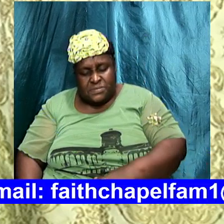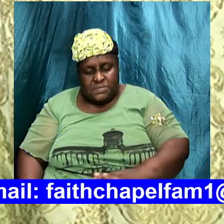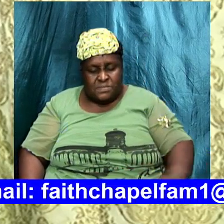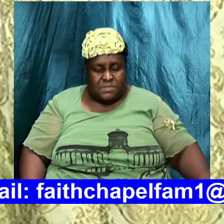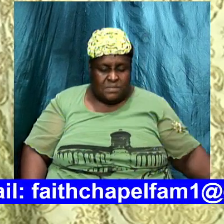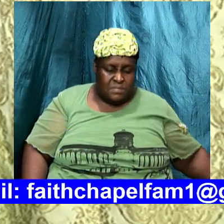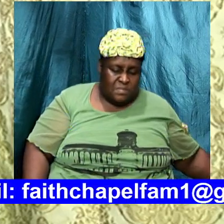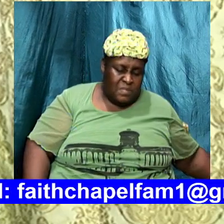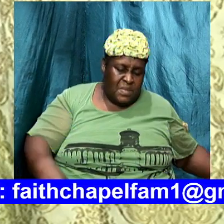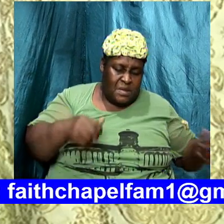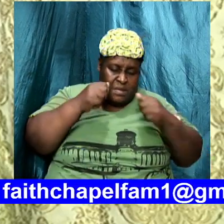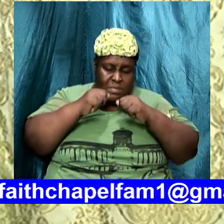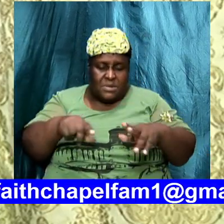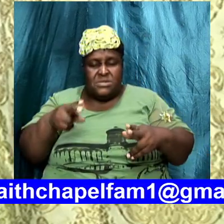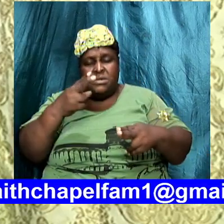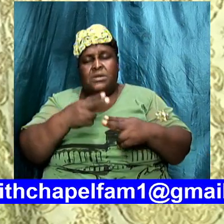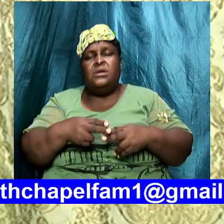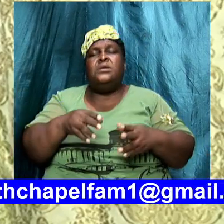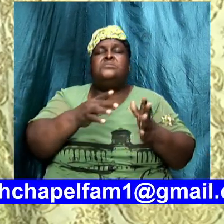bless bless name of Jesus